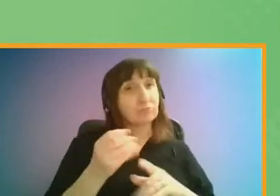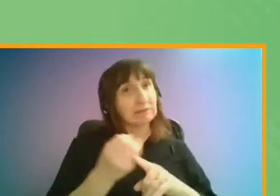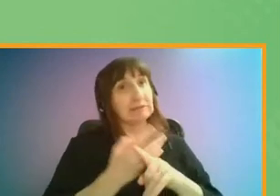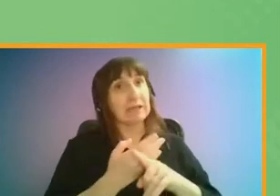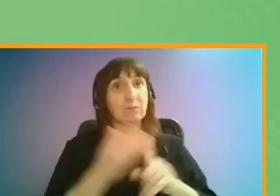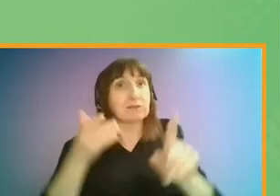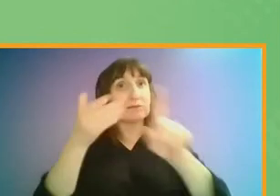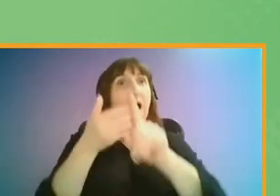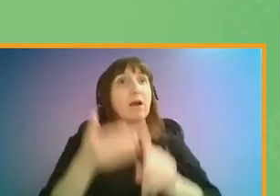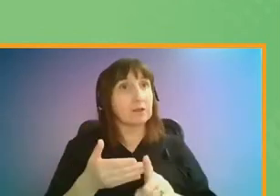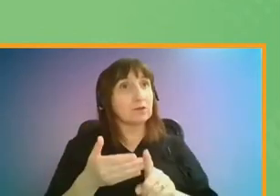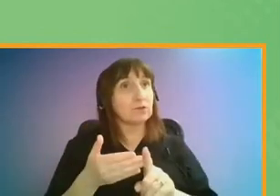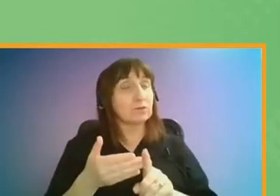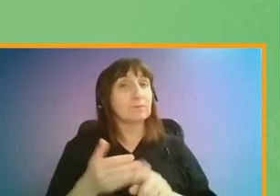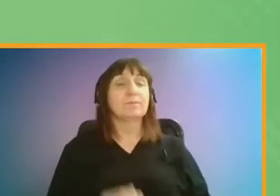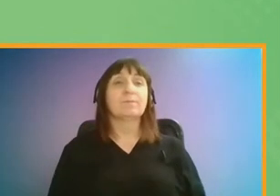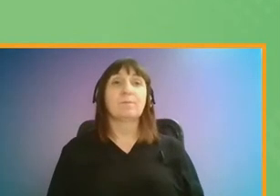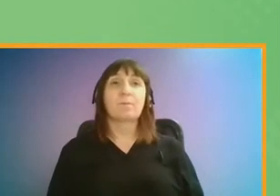targets.